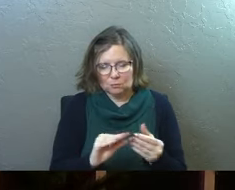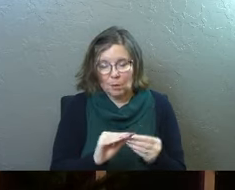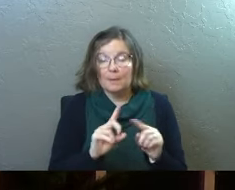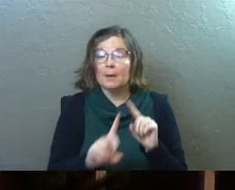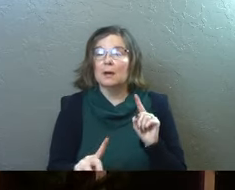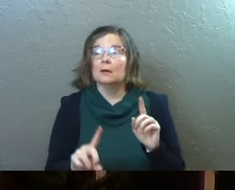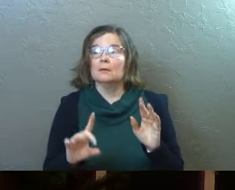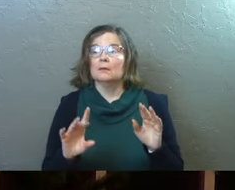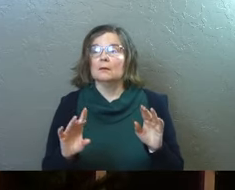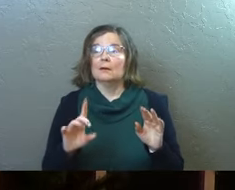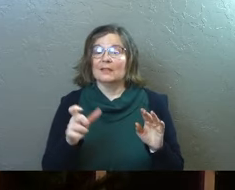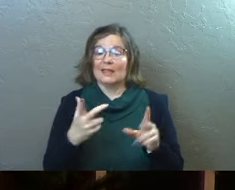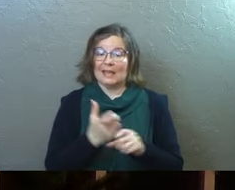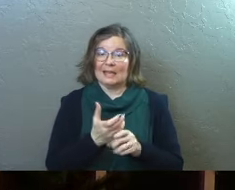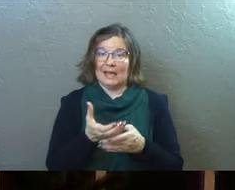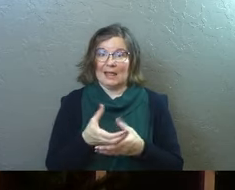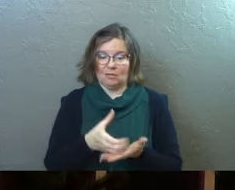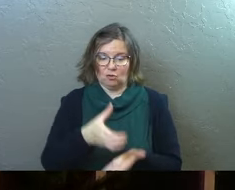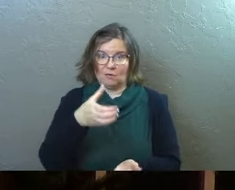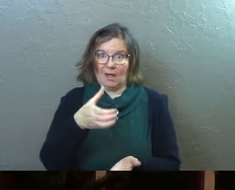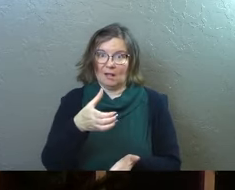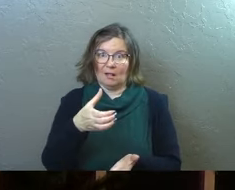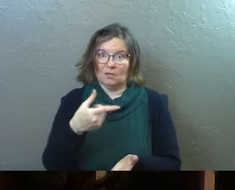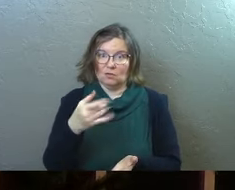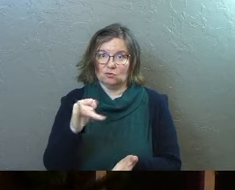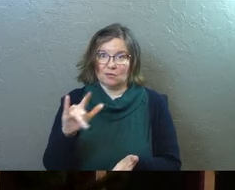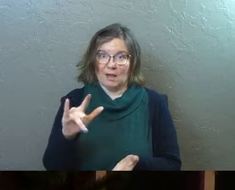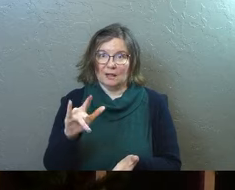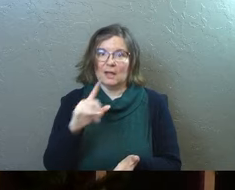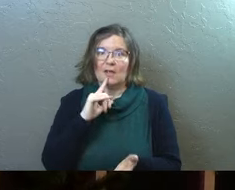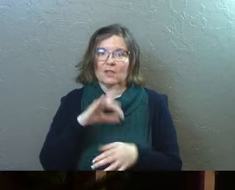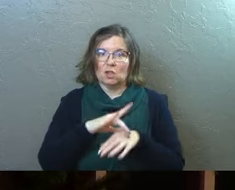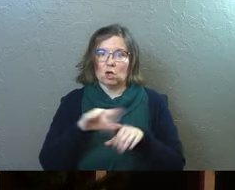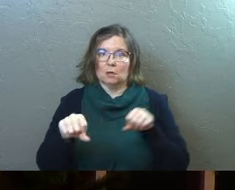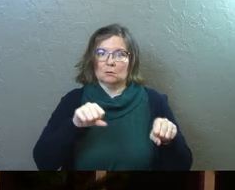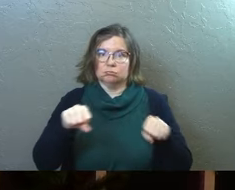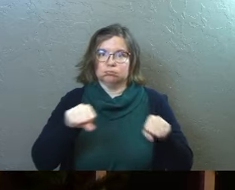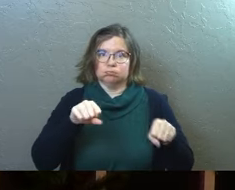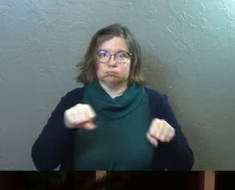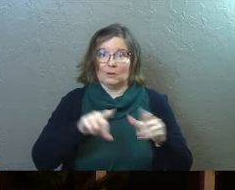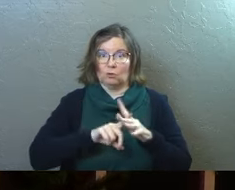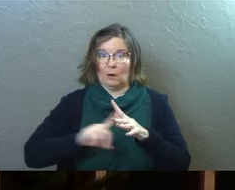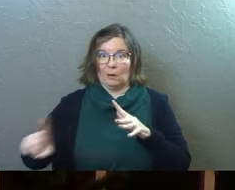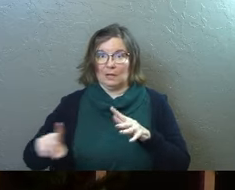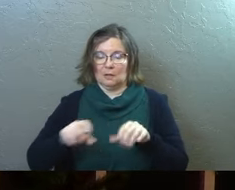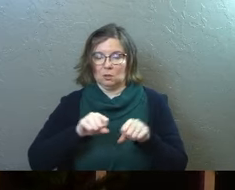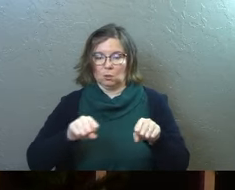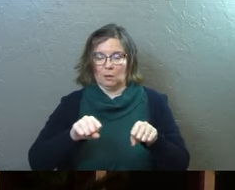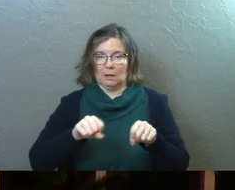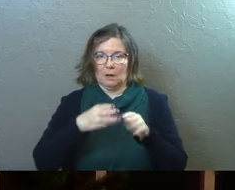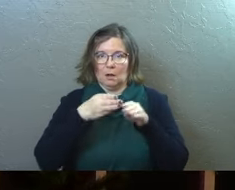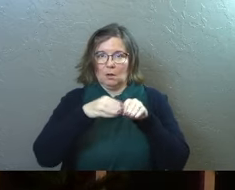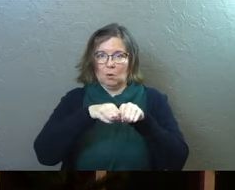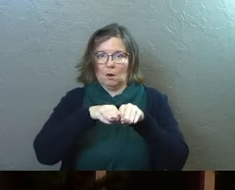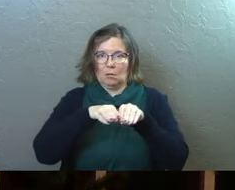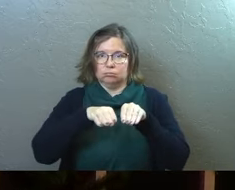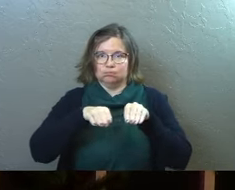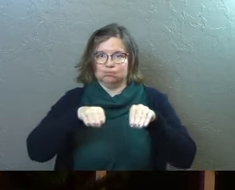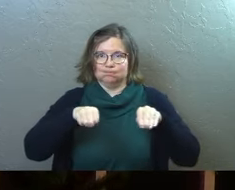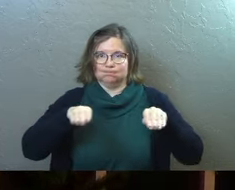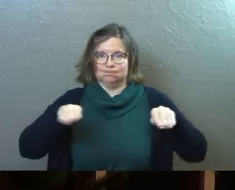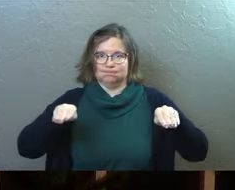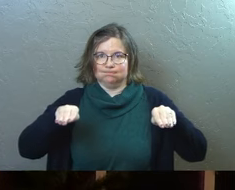they get the grail and, and there's this earthquake as they're trying to get away. The ground splits open